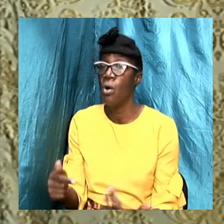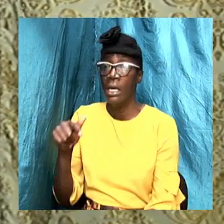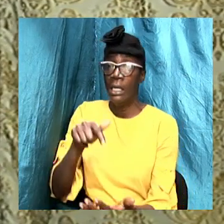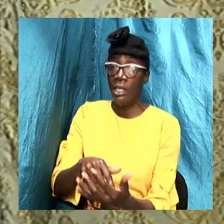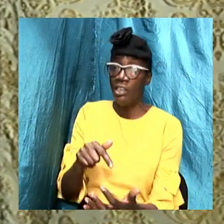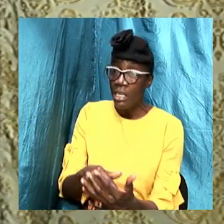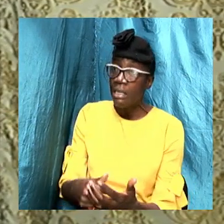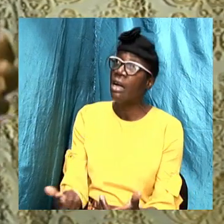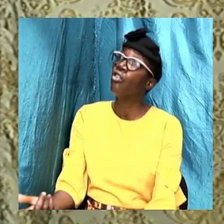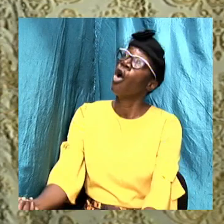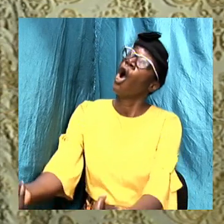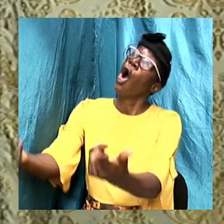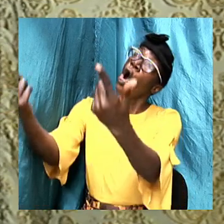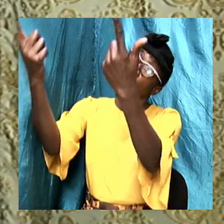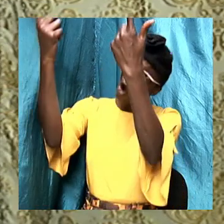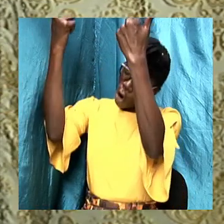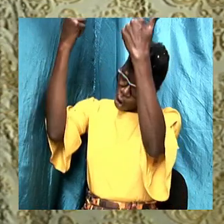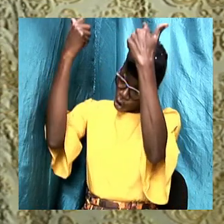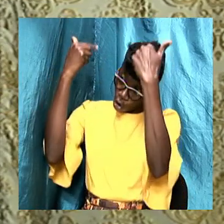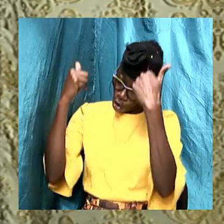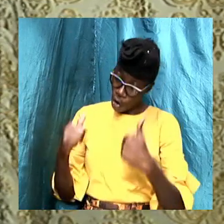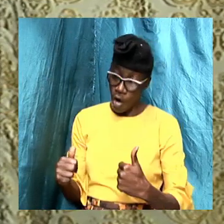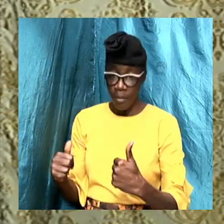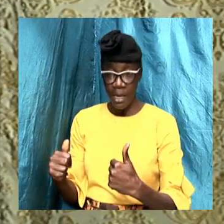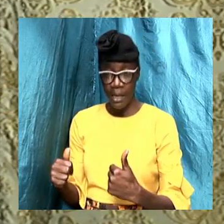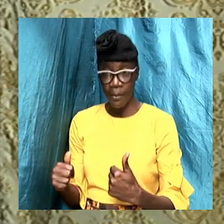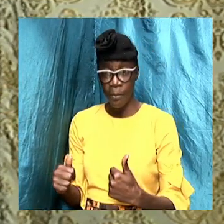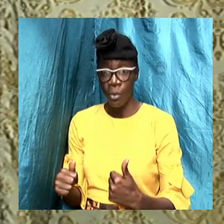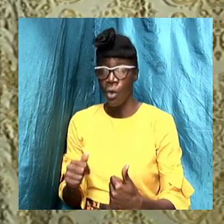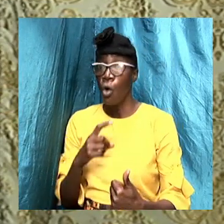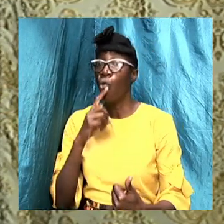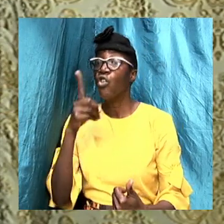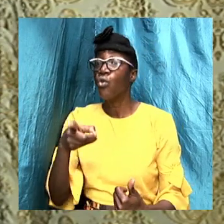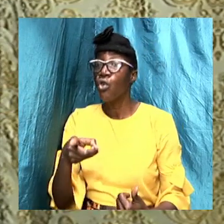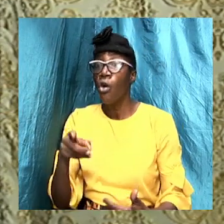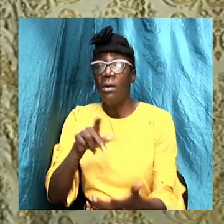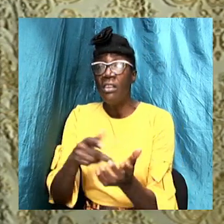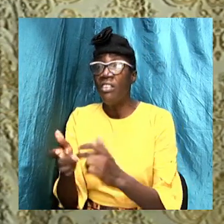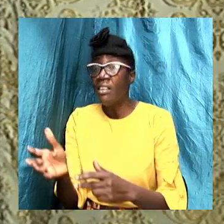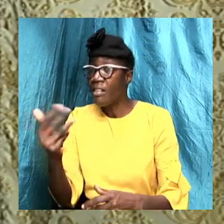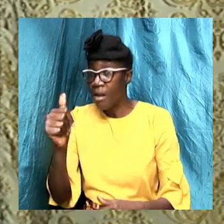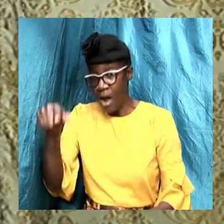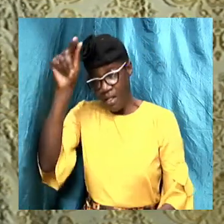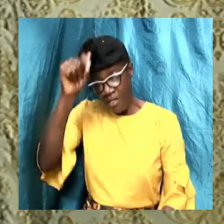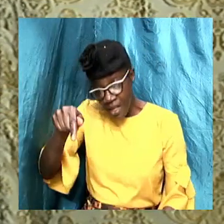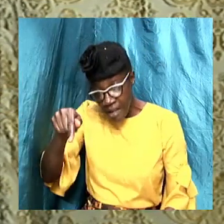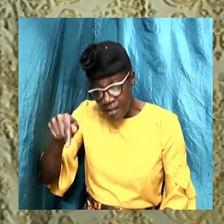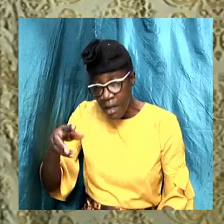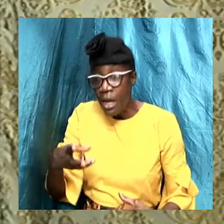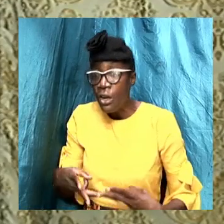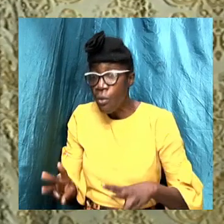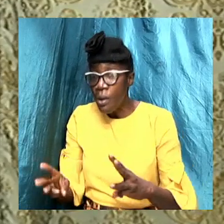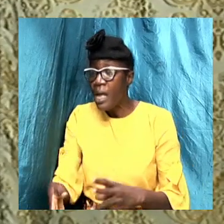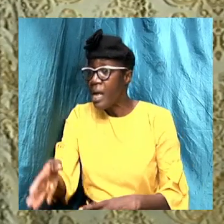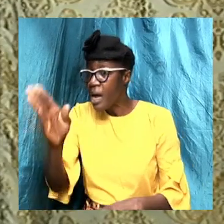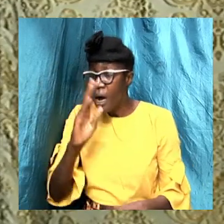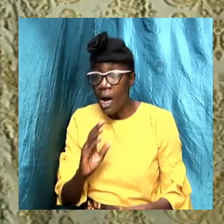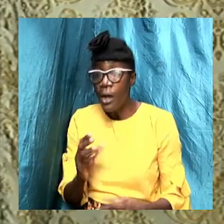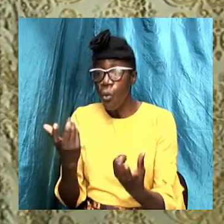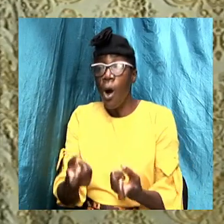and those who should come, He's going to call. And if this is the medium that God is used to, to win, look here, is,